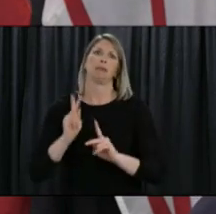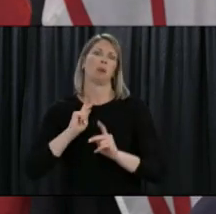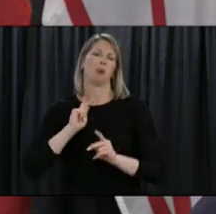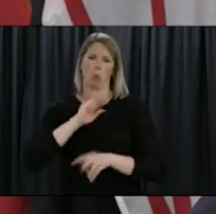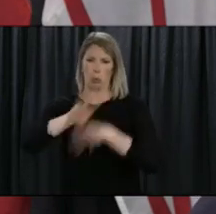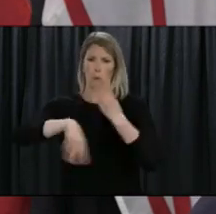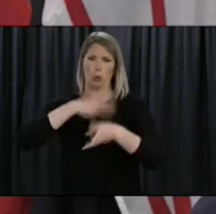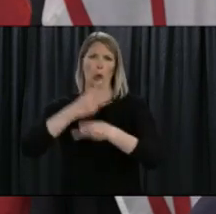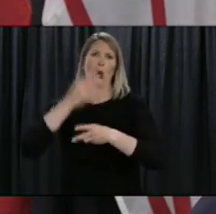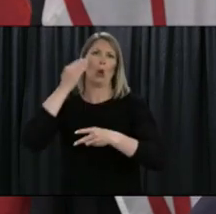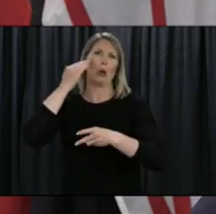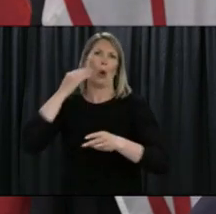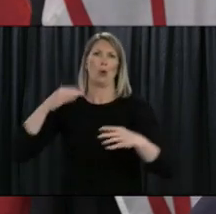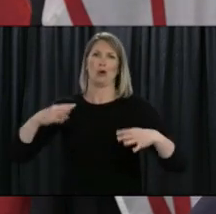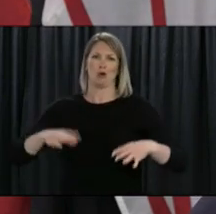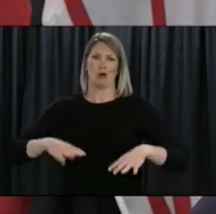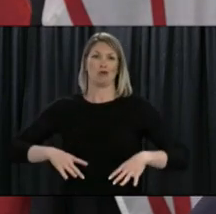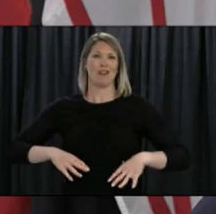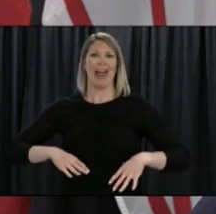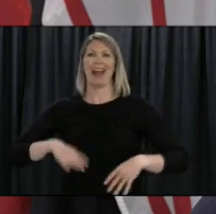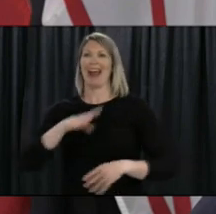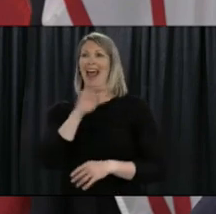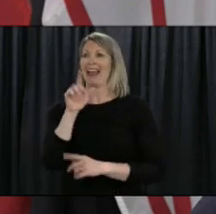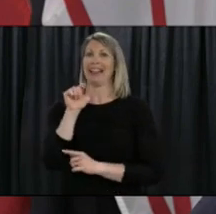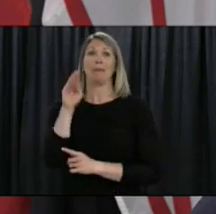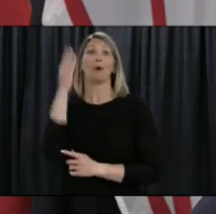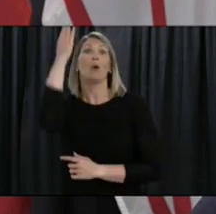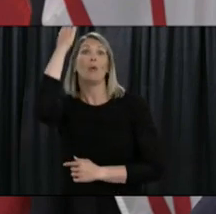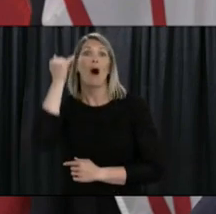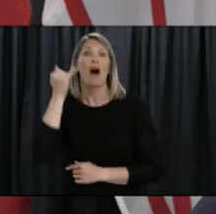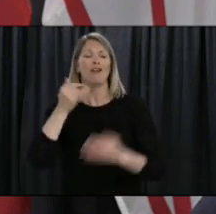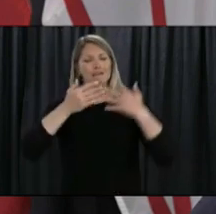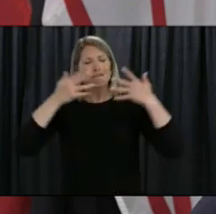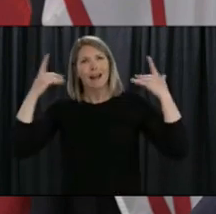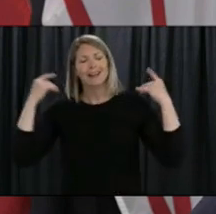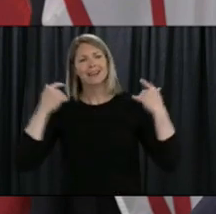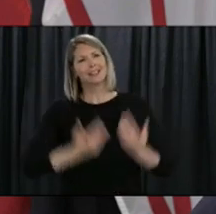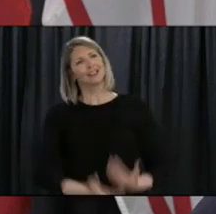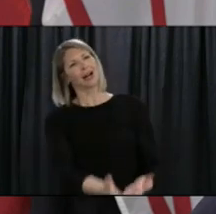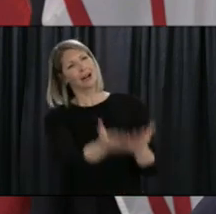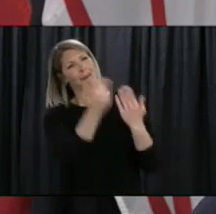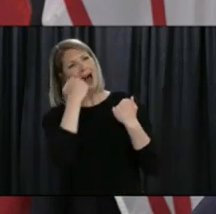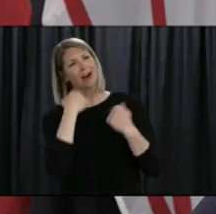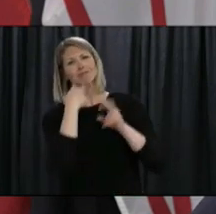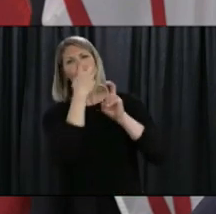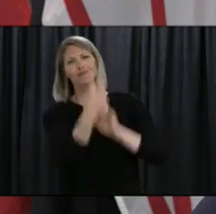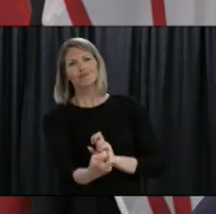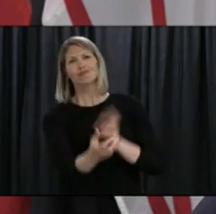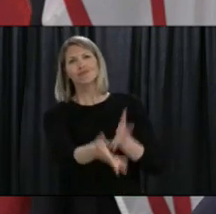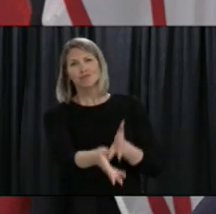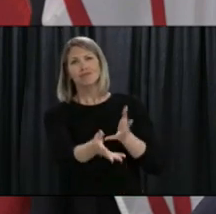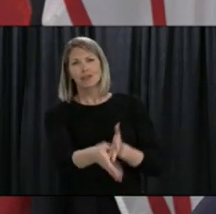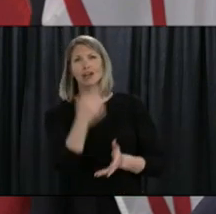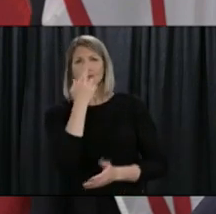and difficult decisions to be made but it was made from a public health and safety measure to protect Newfoundlanders and Labradorians from traveler